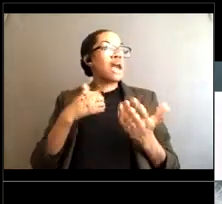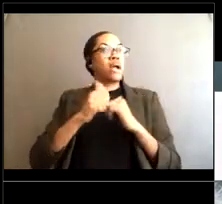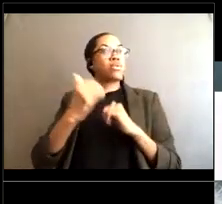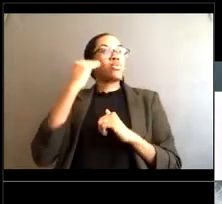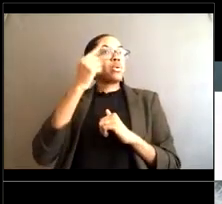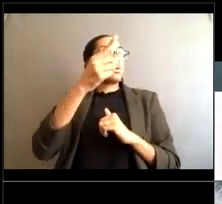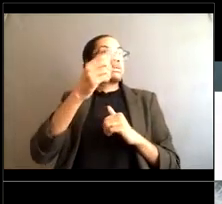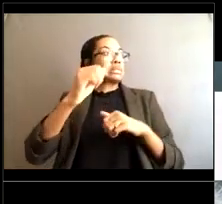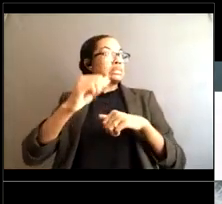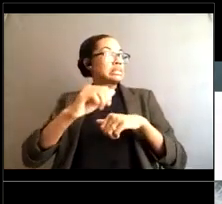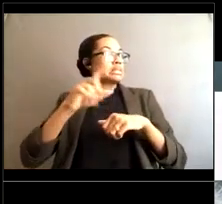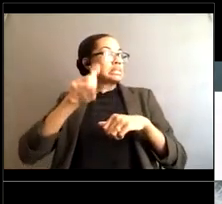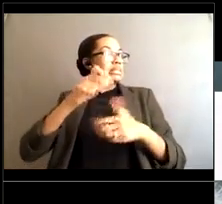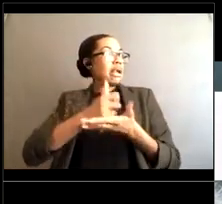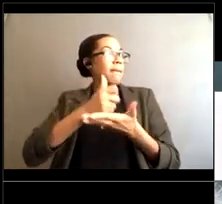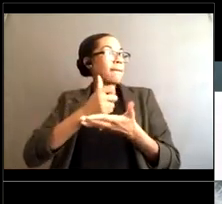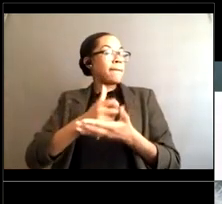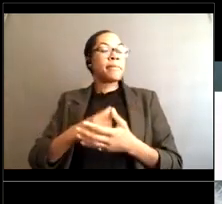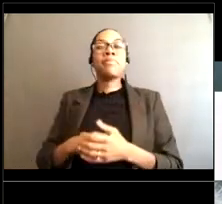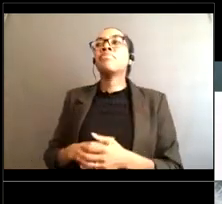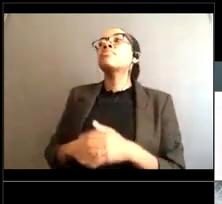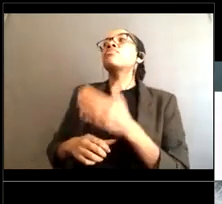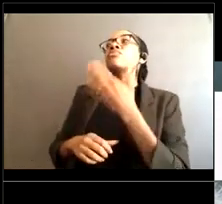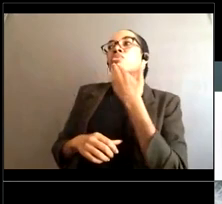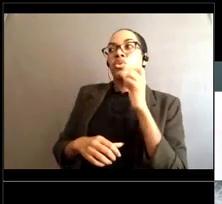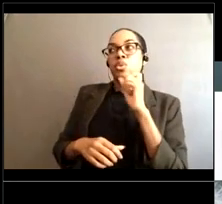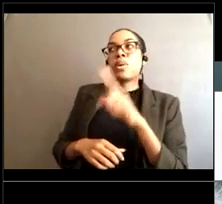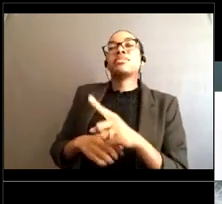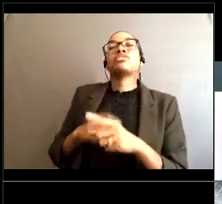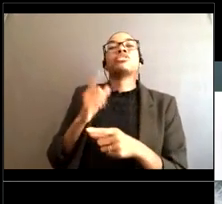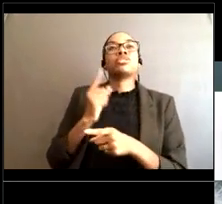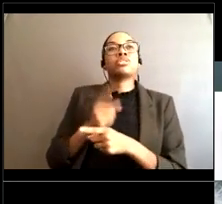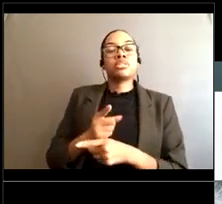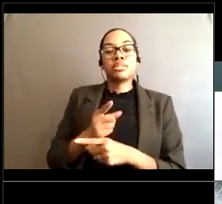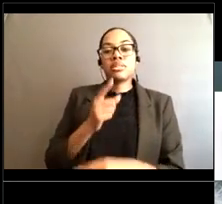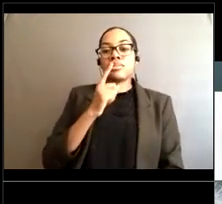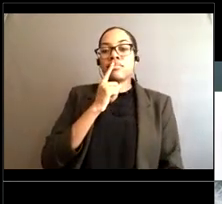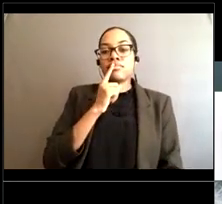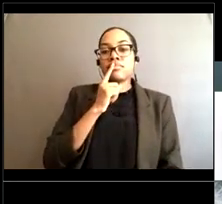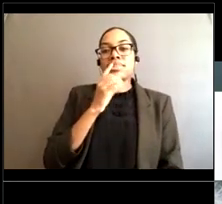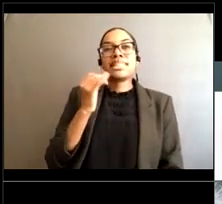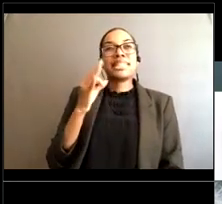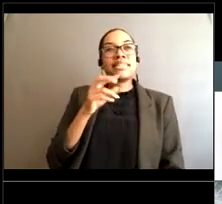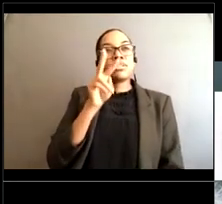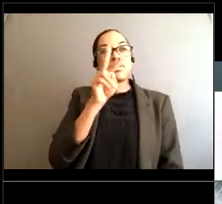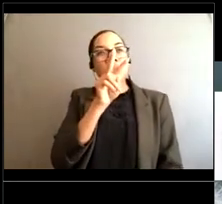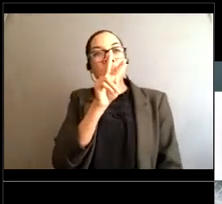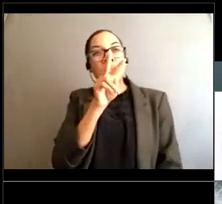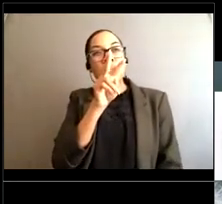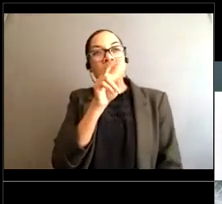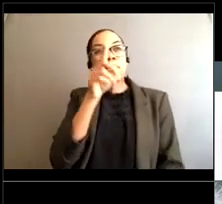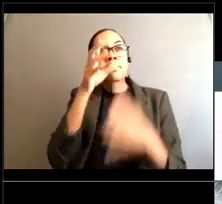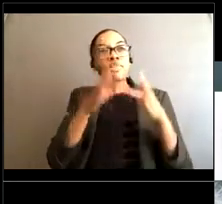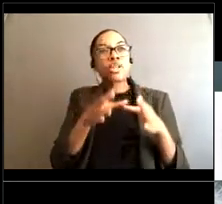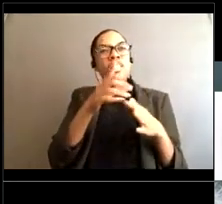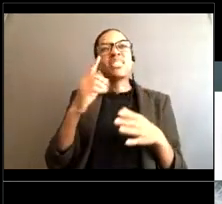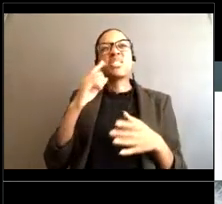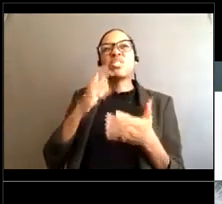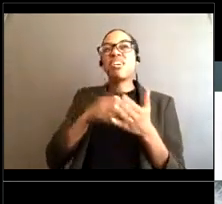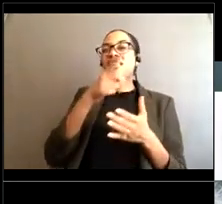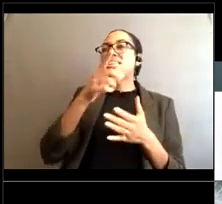That's a good question. I I would say To if they don't look Like they're having a good time